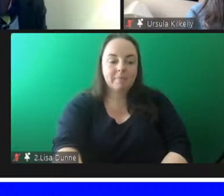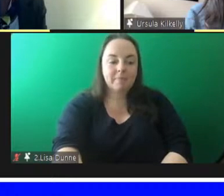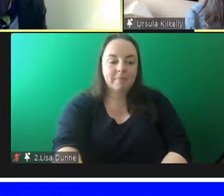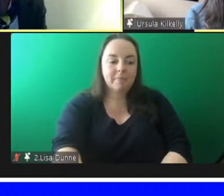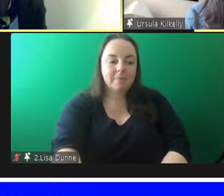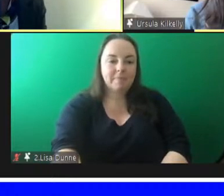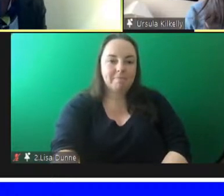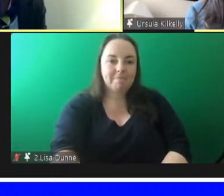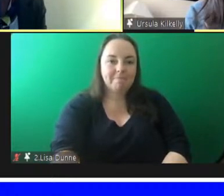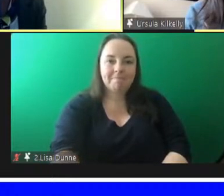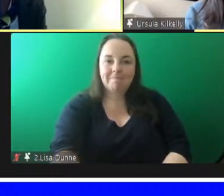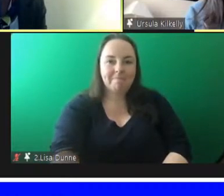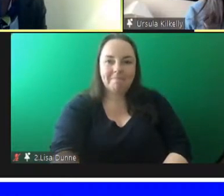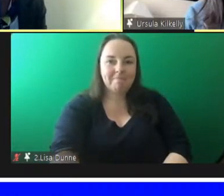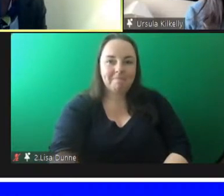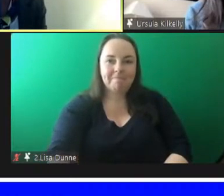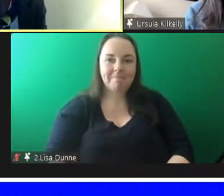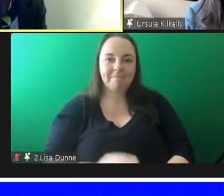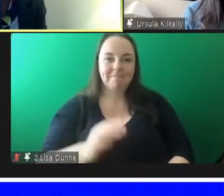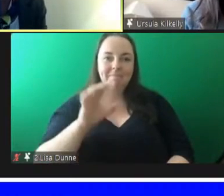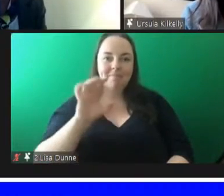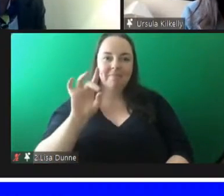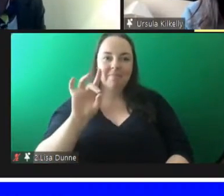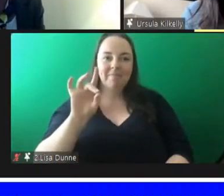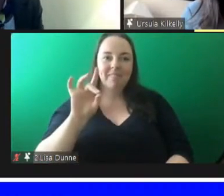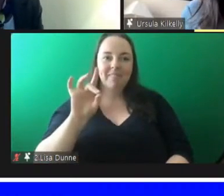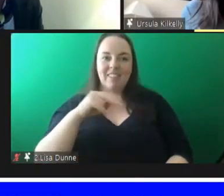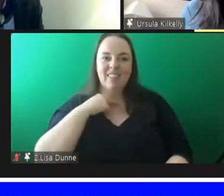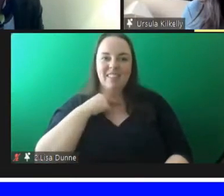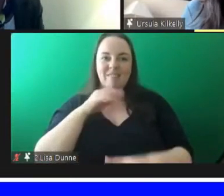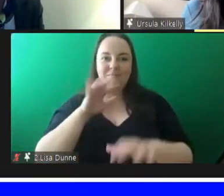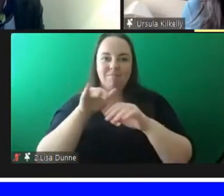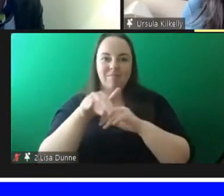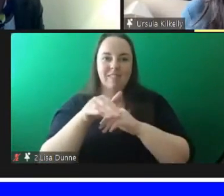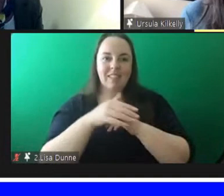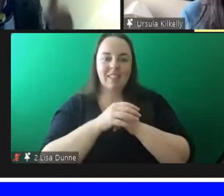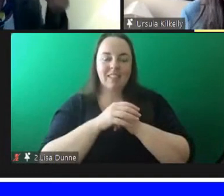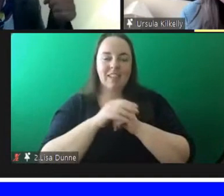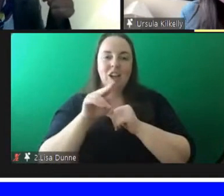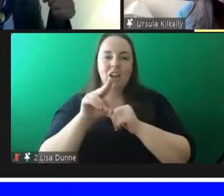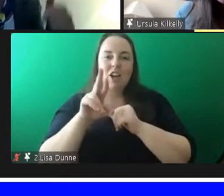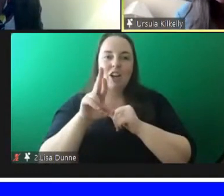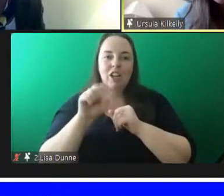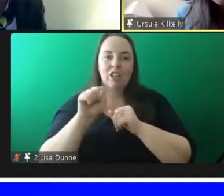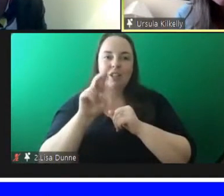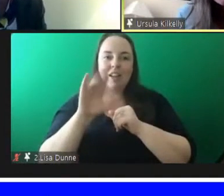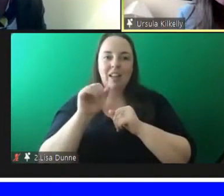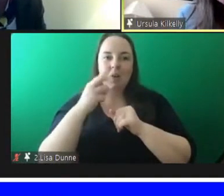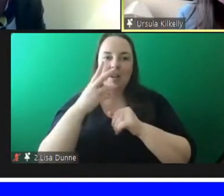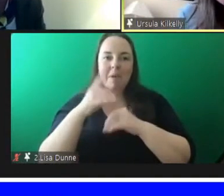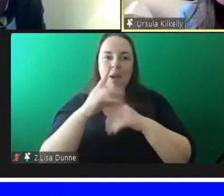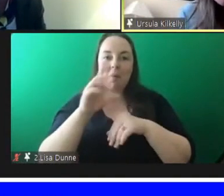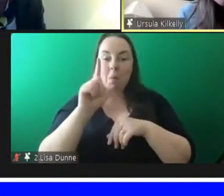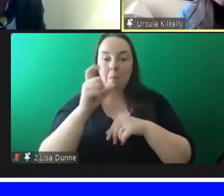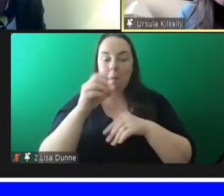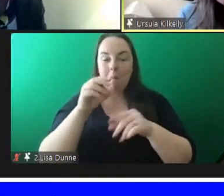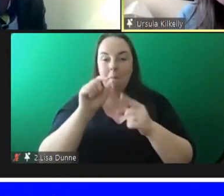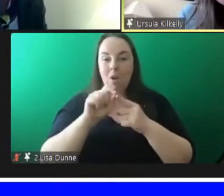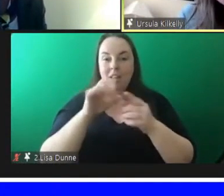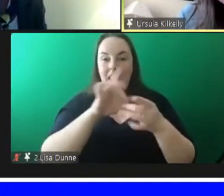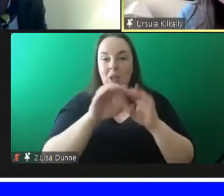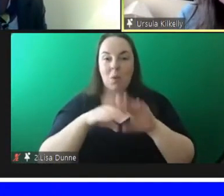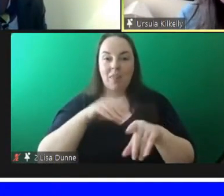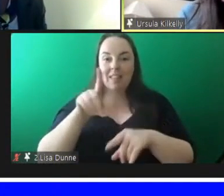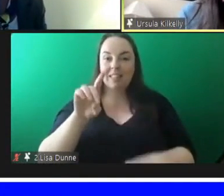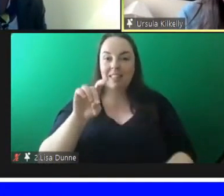thank you here we go now no unfortunately we can't can i can i just make a further point actually just to to dial on to following on from that and just to say that